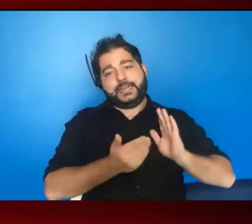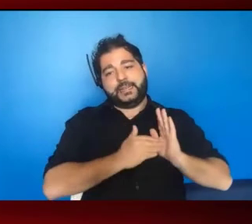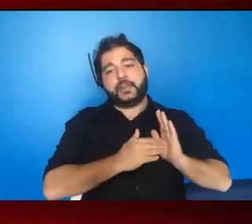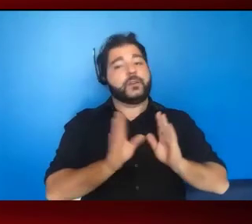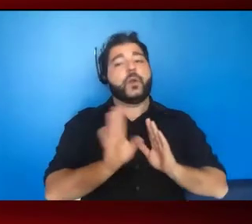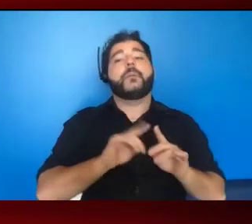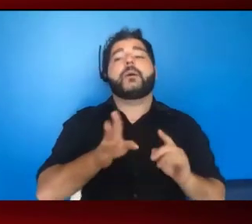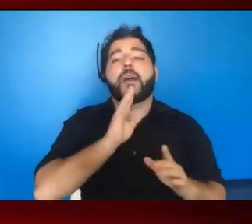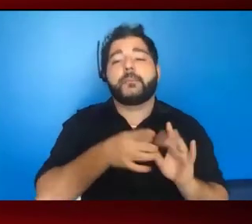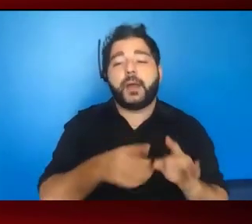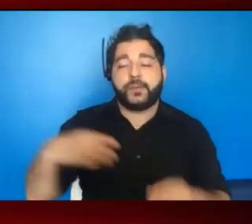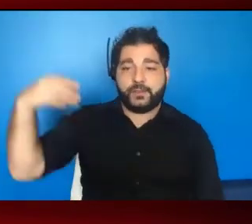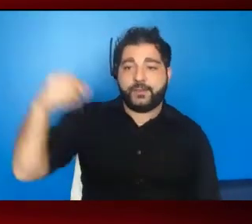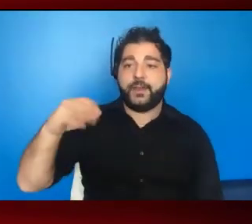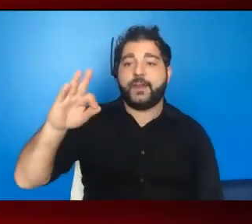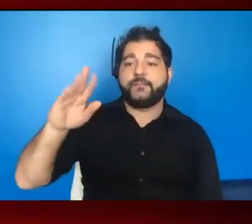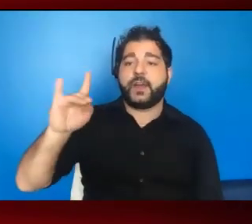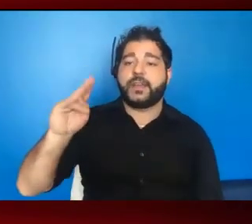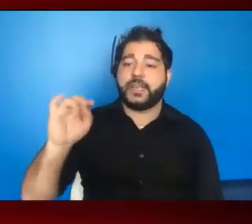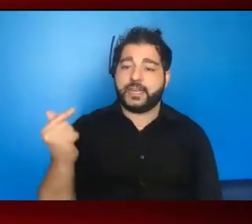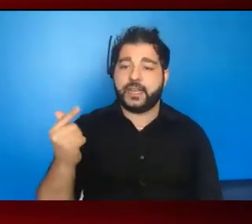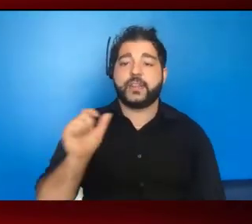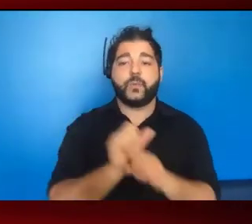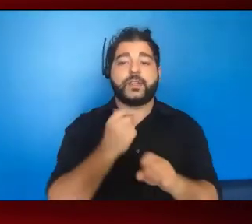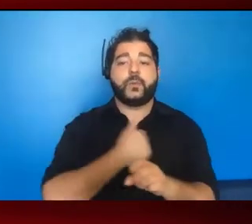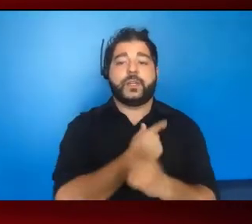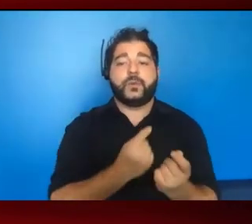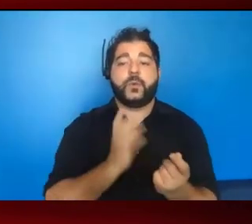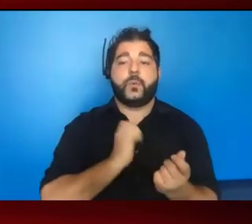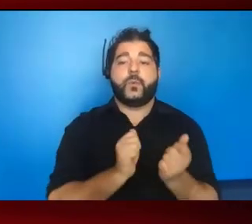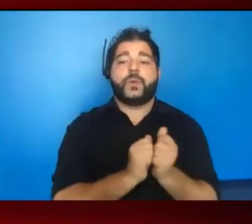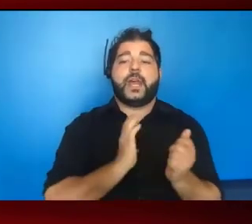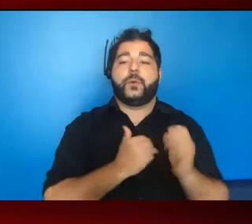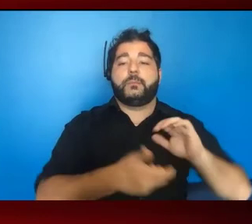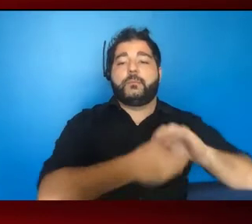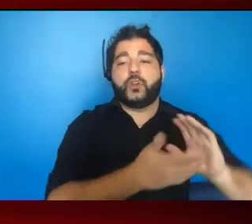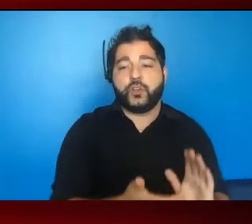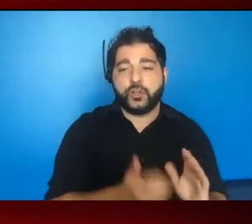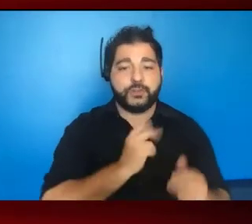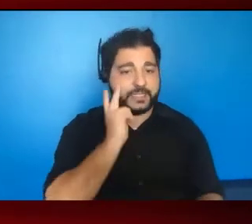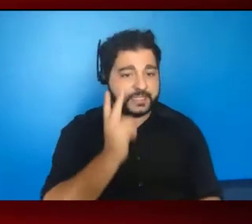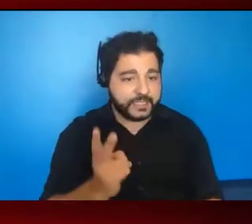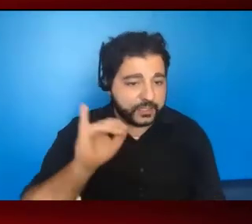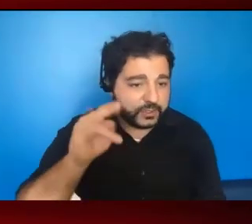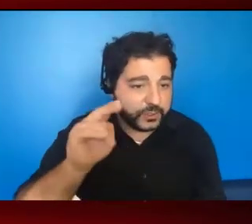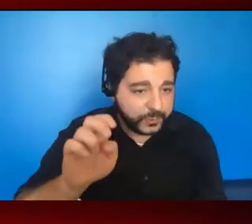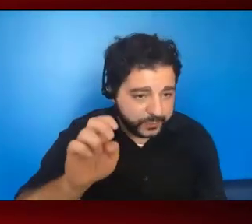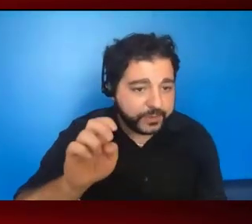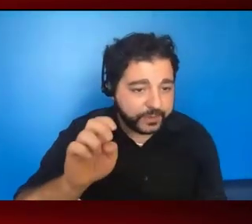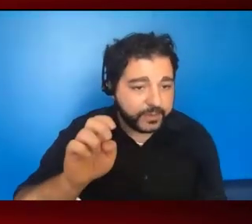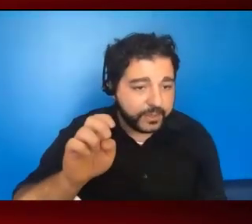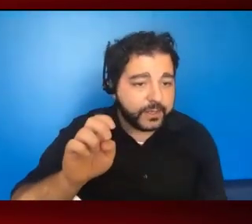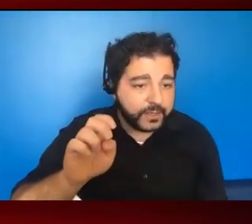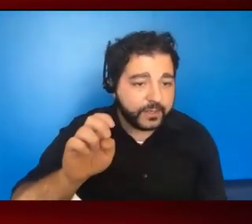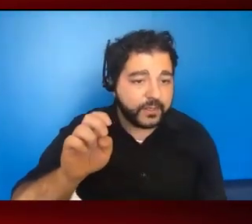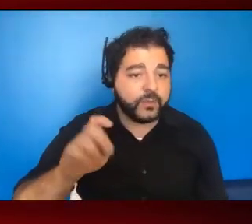about the funding and the work that we've done on the ground with our partners. So you can see in June, we jump-started